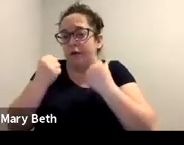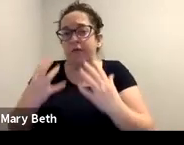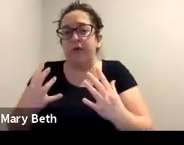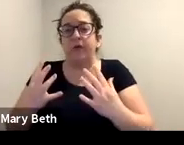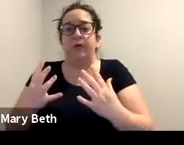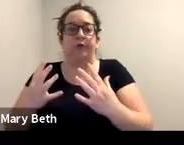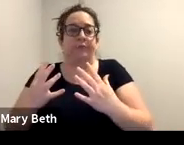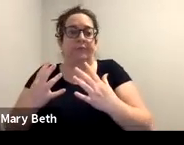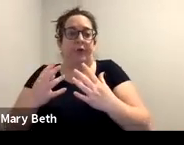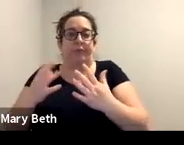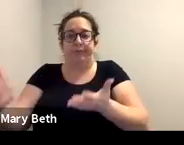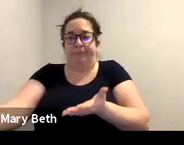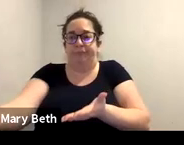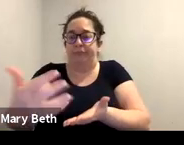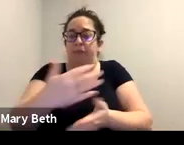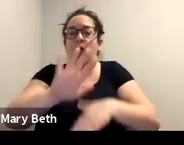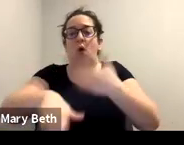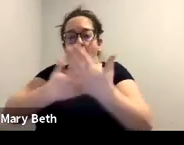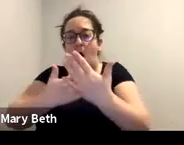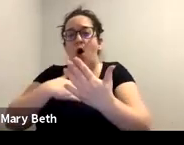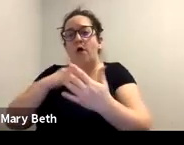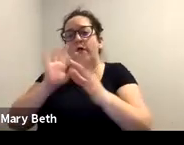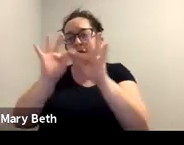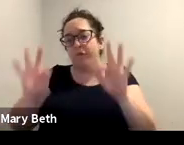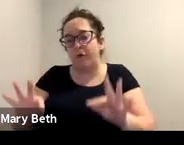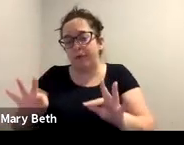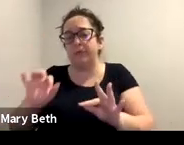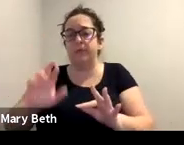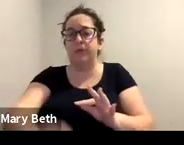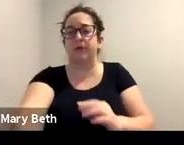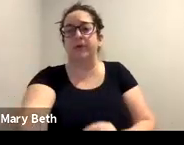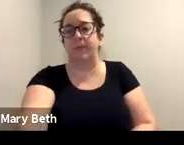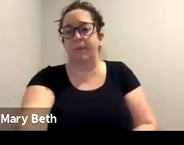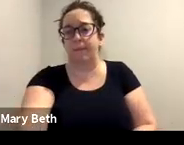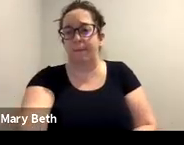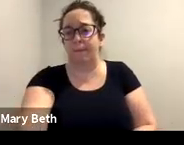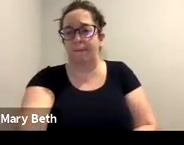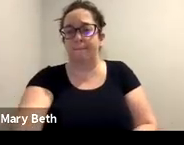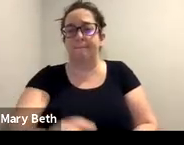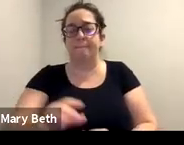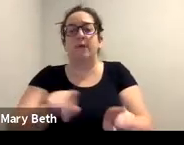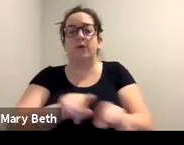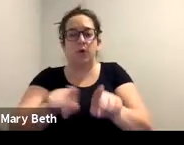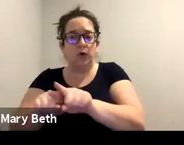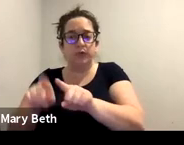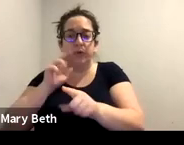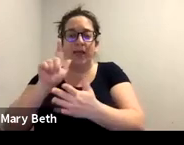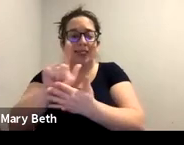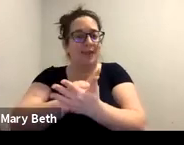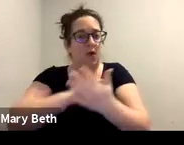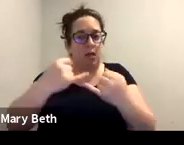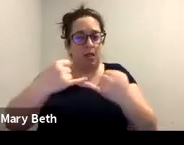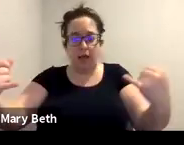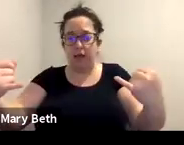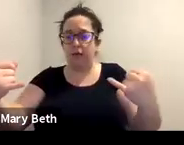their evidence together and prepare for court. And then, um, there's a legal line, uh, which any